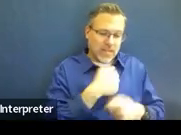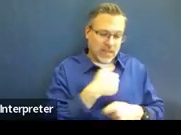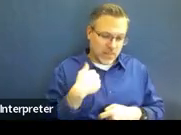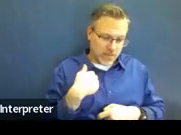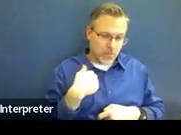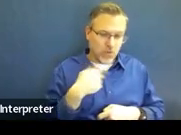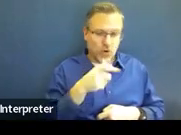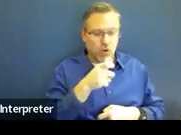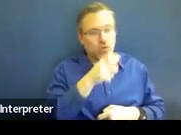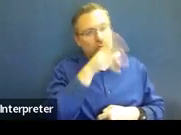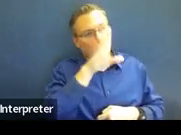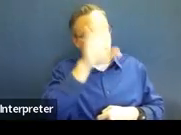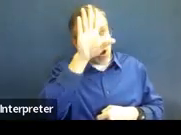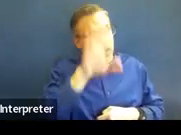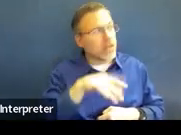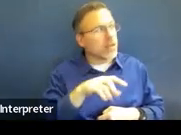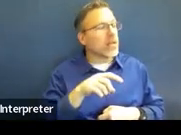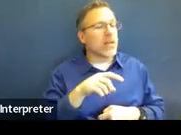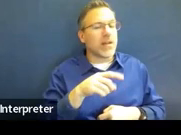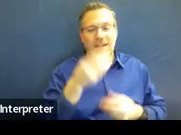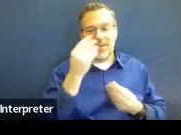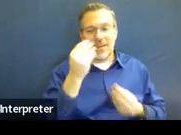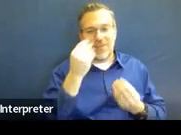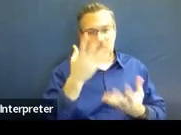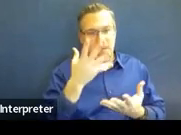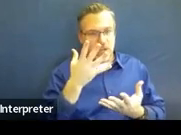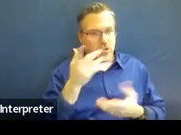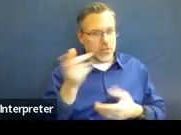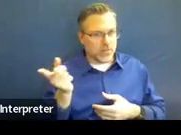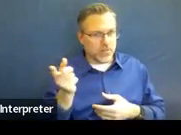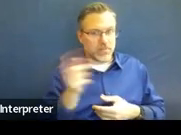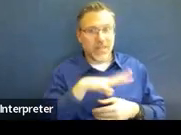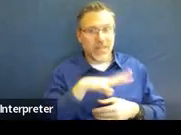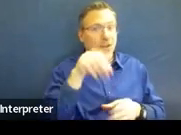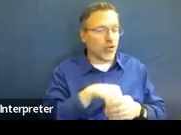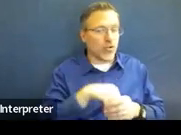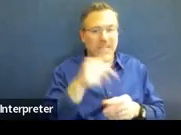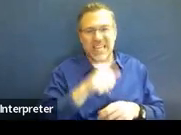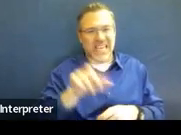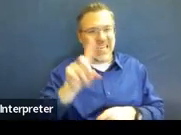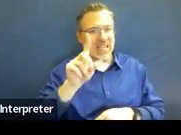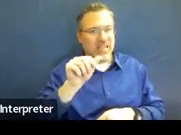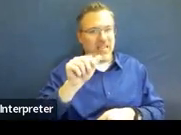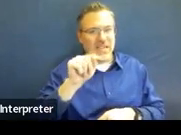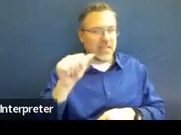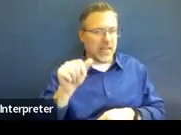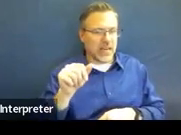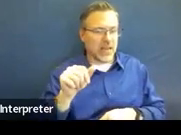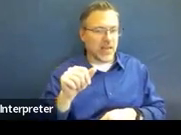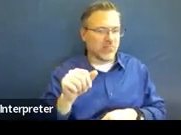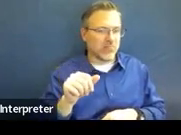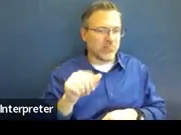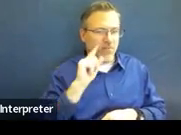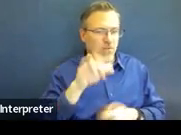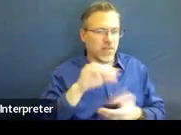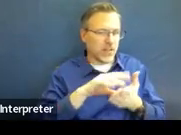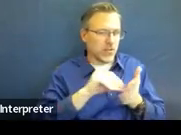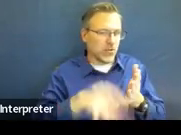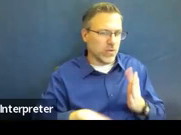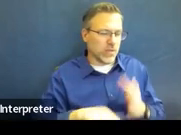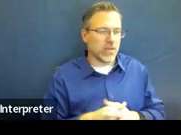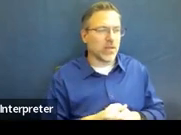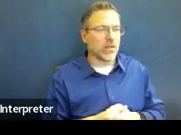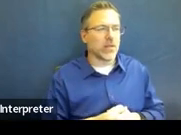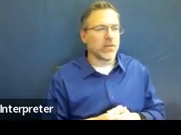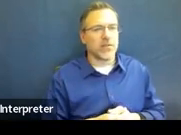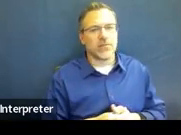speaking and the information that they gave, including any data that they reported out for that student in this section. This was